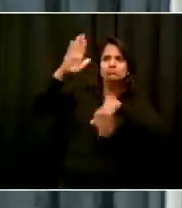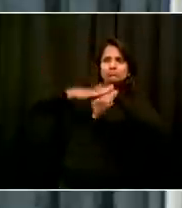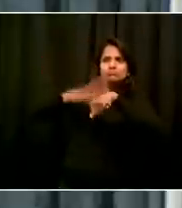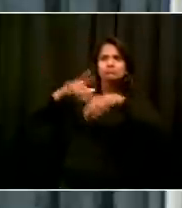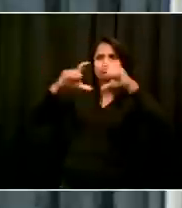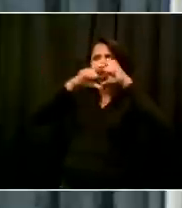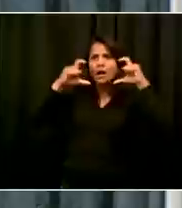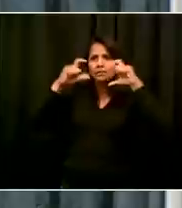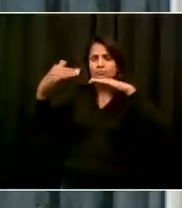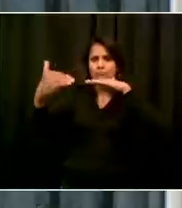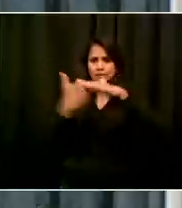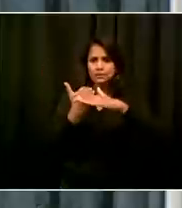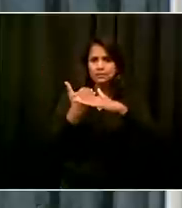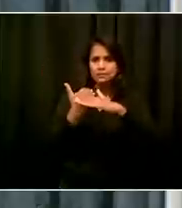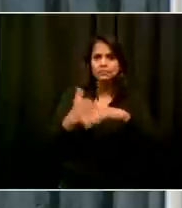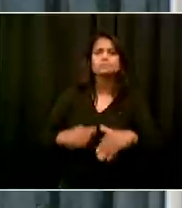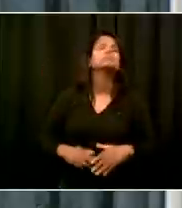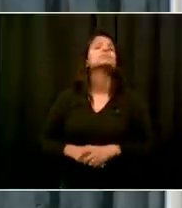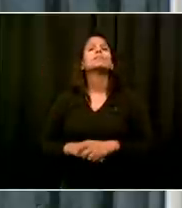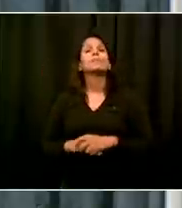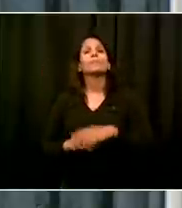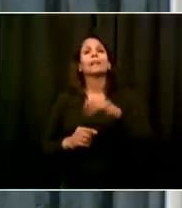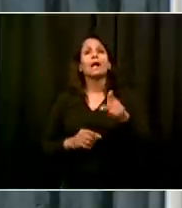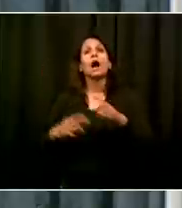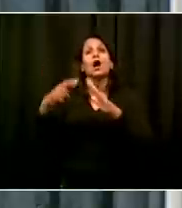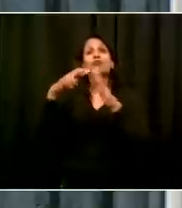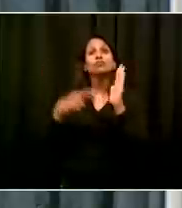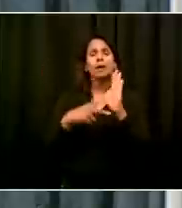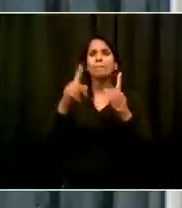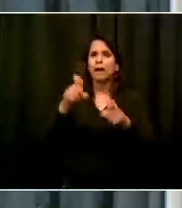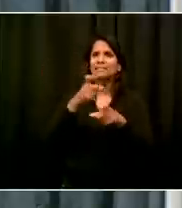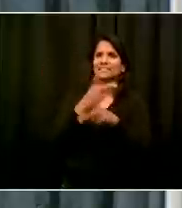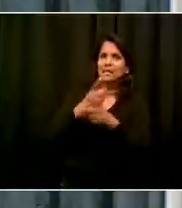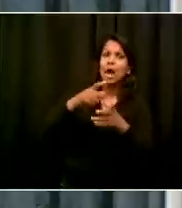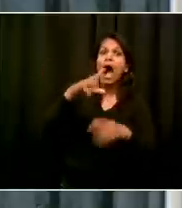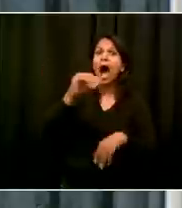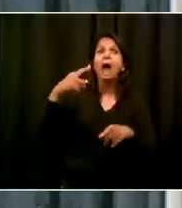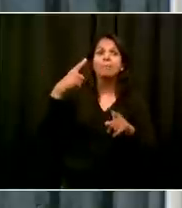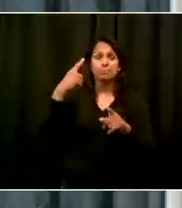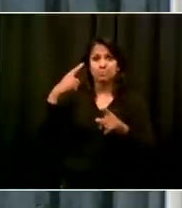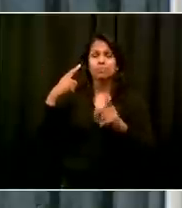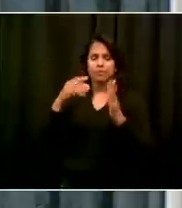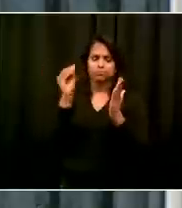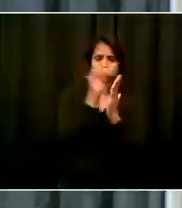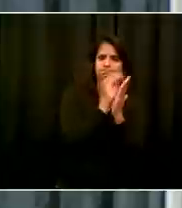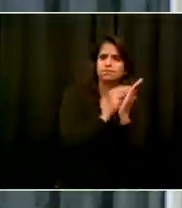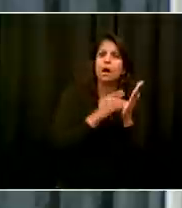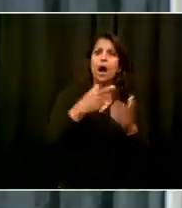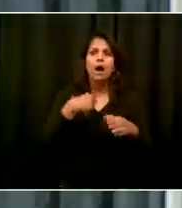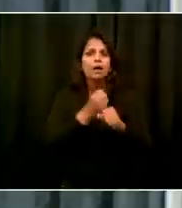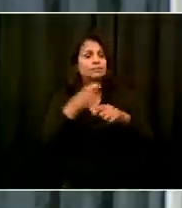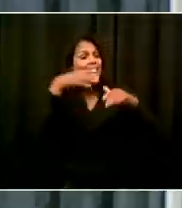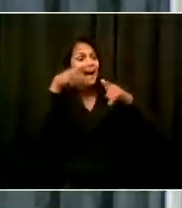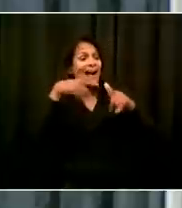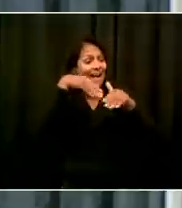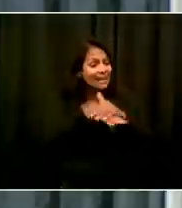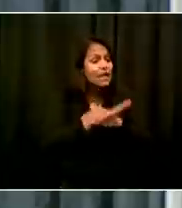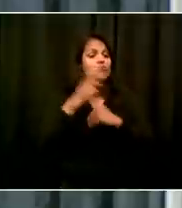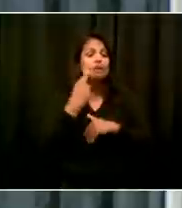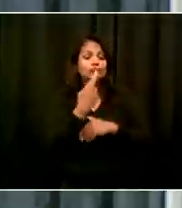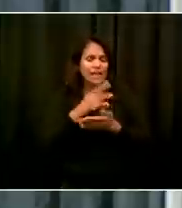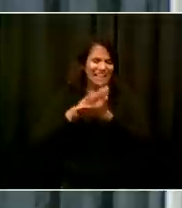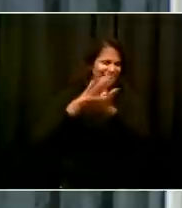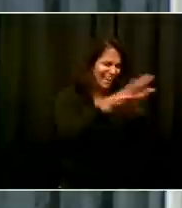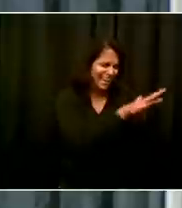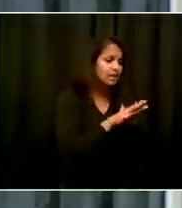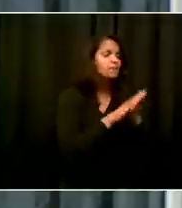well, as well as symptom screening both for workers and temperature checks for people who are going to